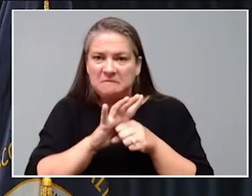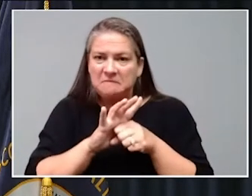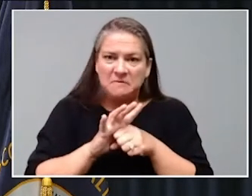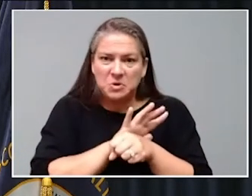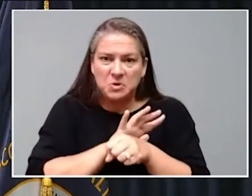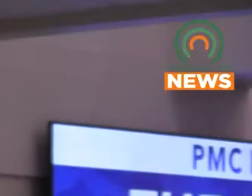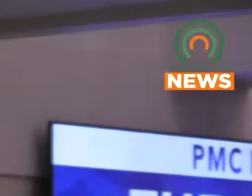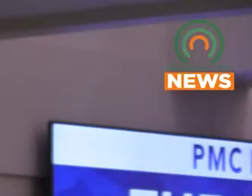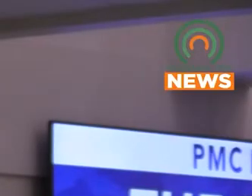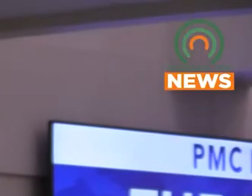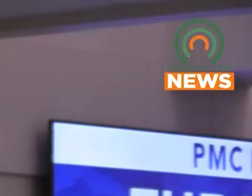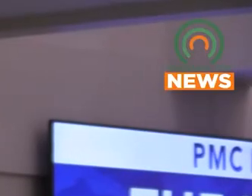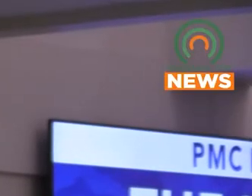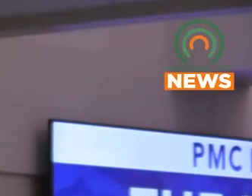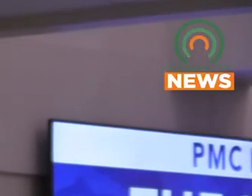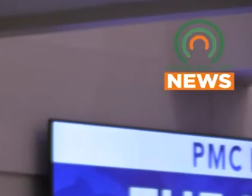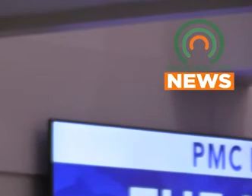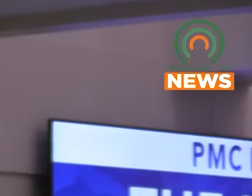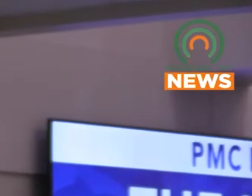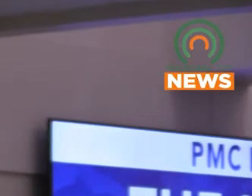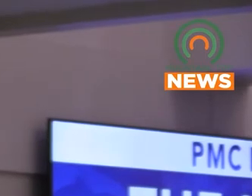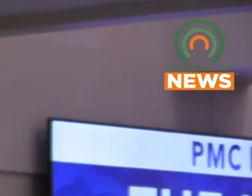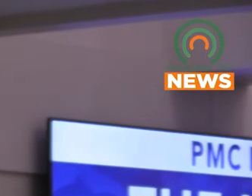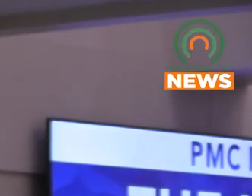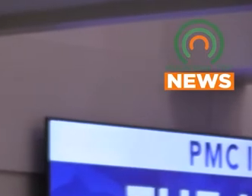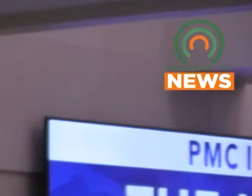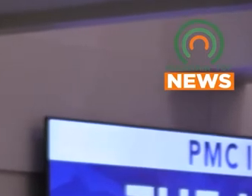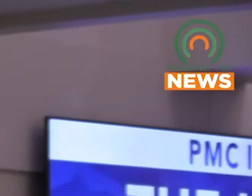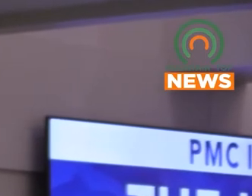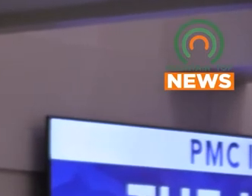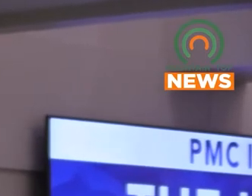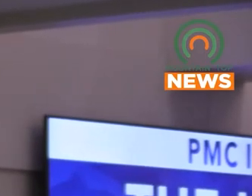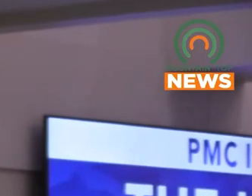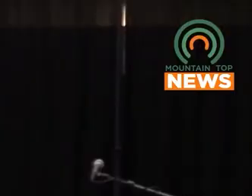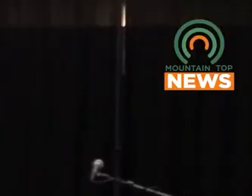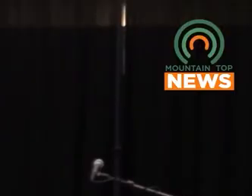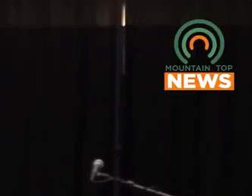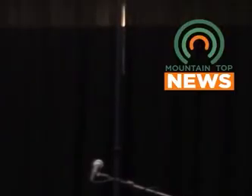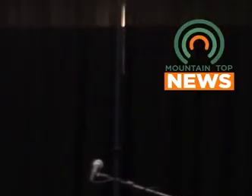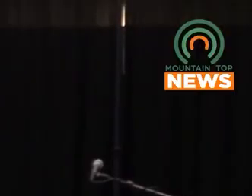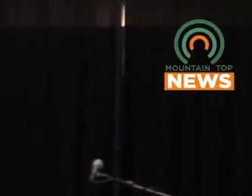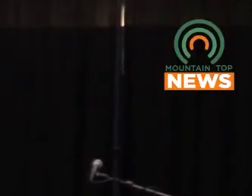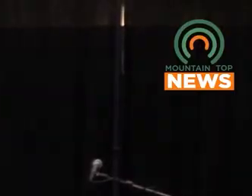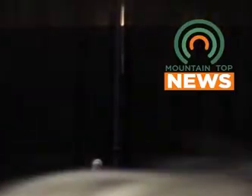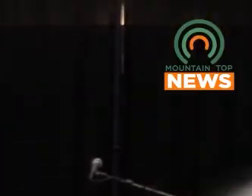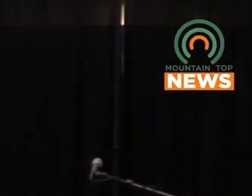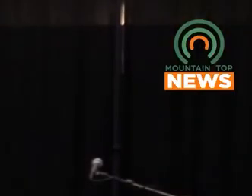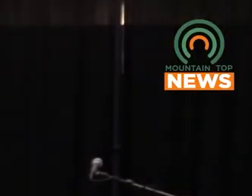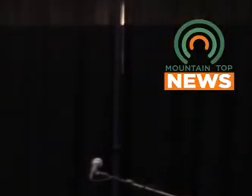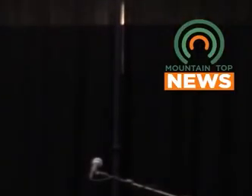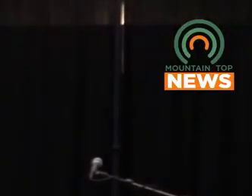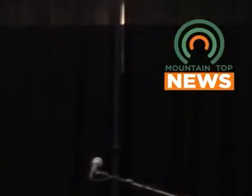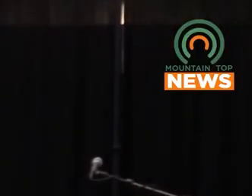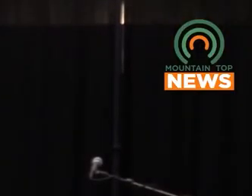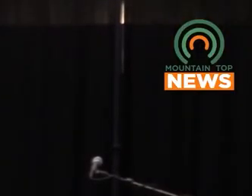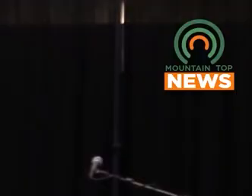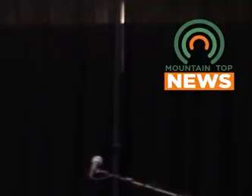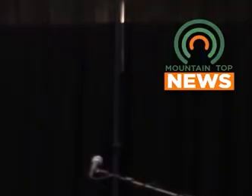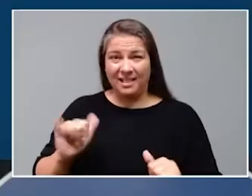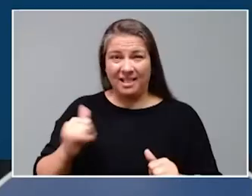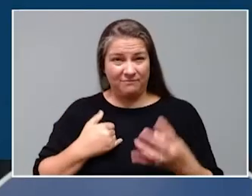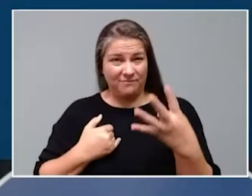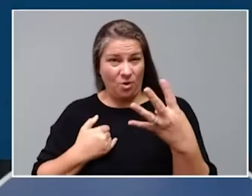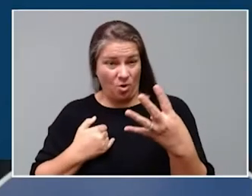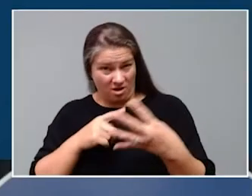right now. As a result, the governor is drastically expanding the state's use of National Guard teams to assist